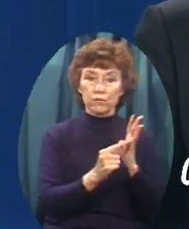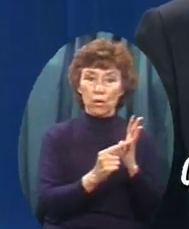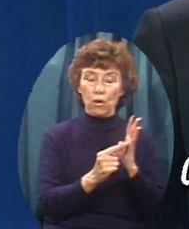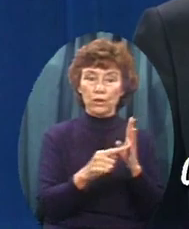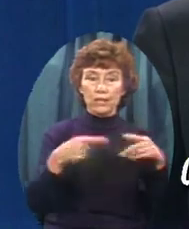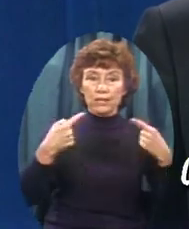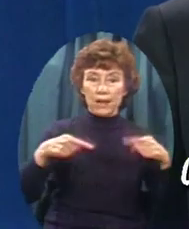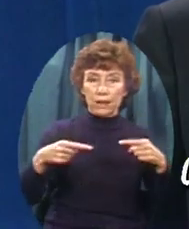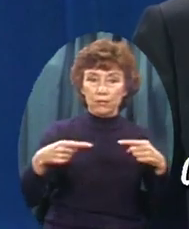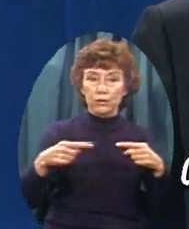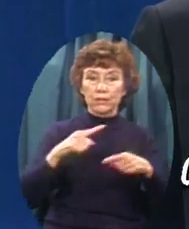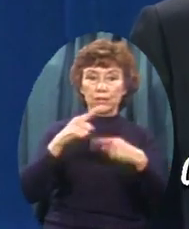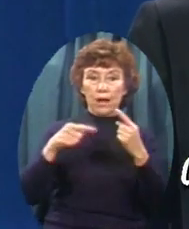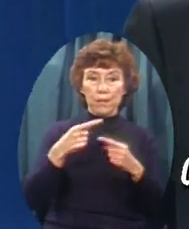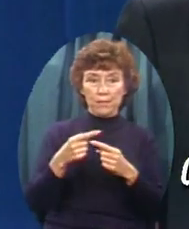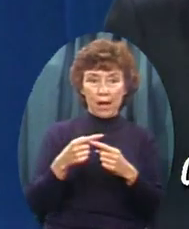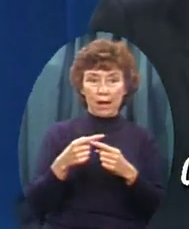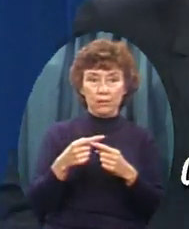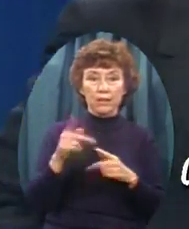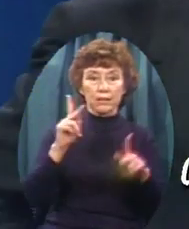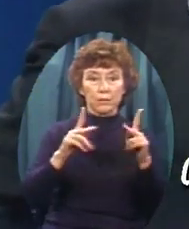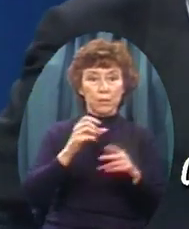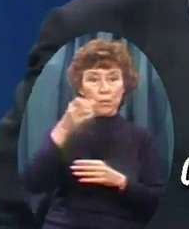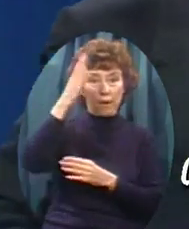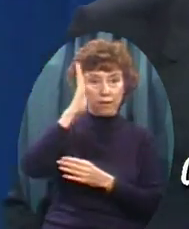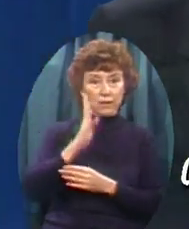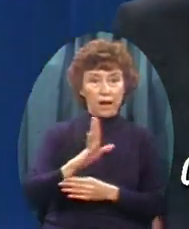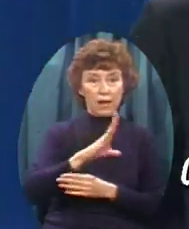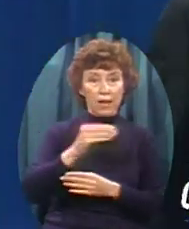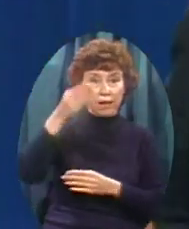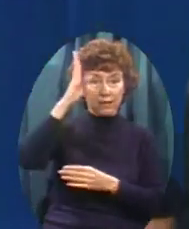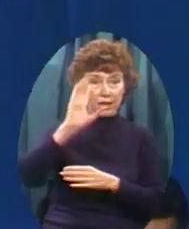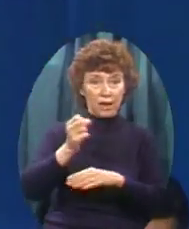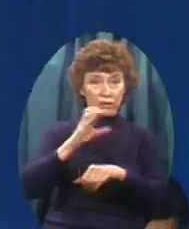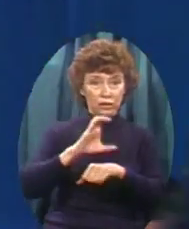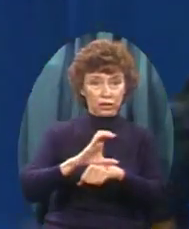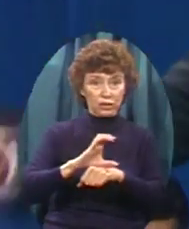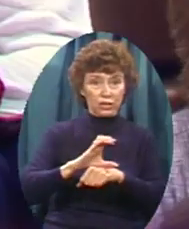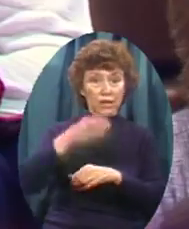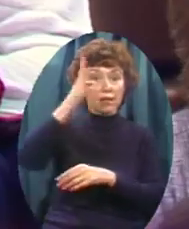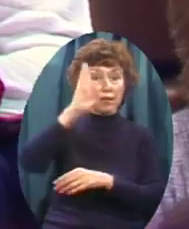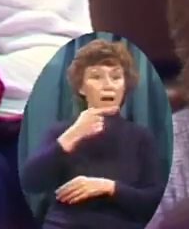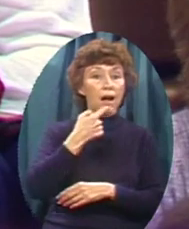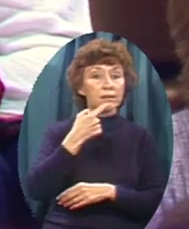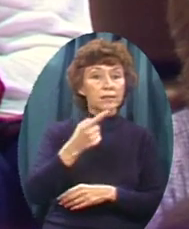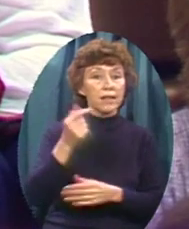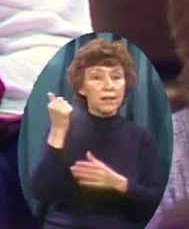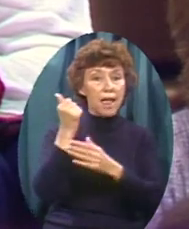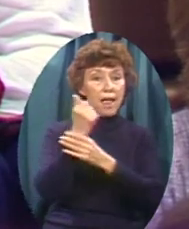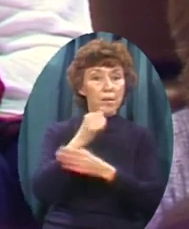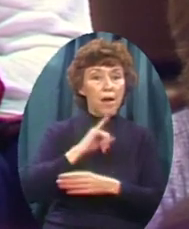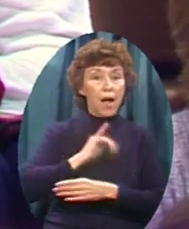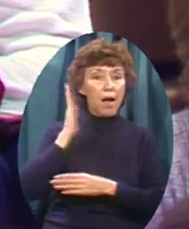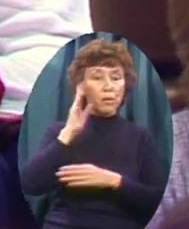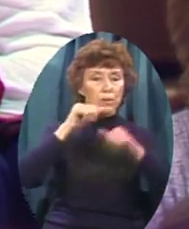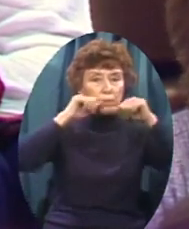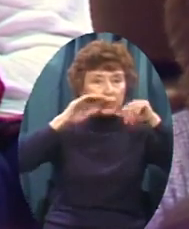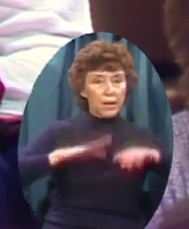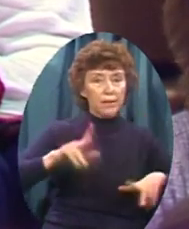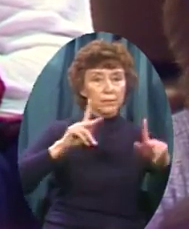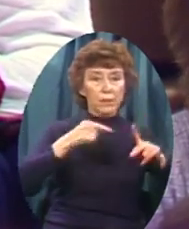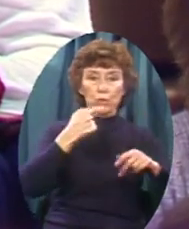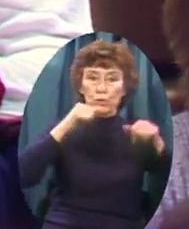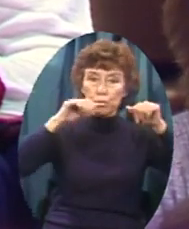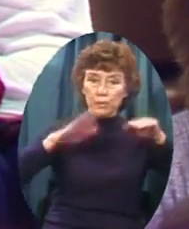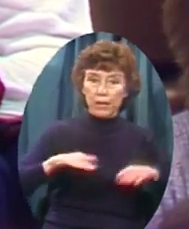And today His church God told Abram I will bless them Who bless you I will make of you A great nation Have you ever